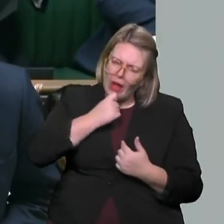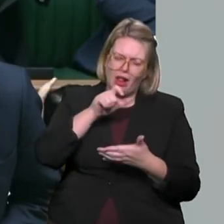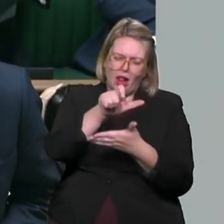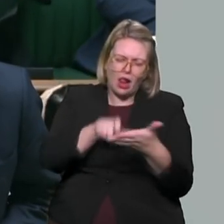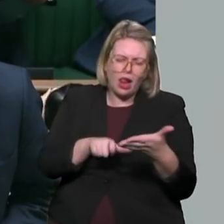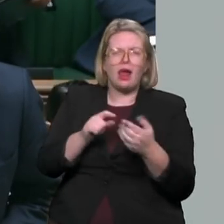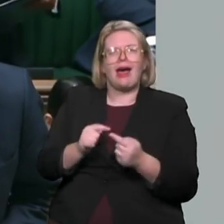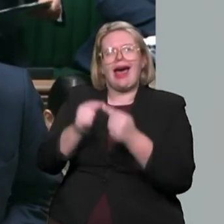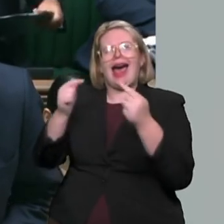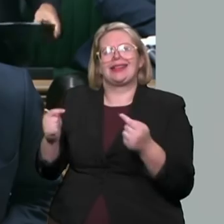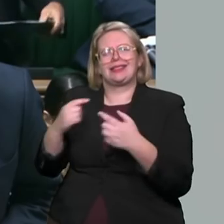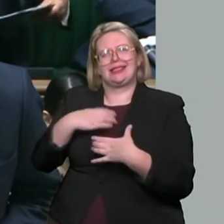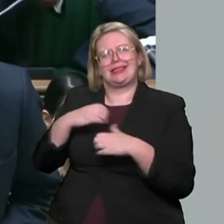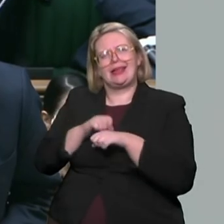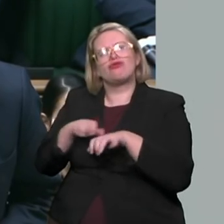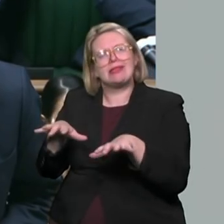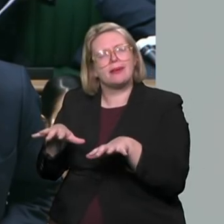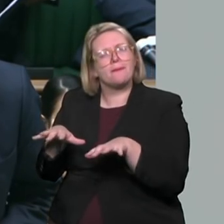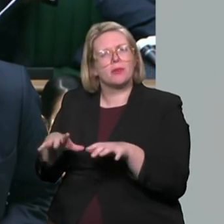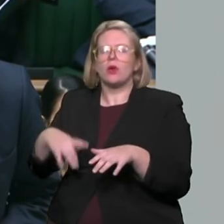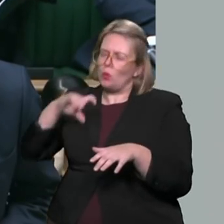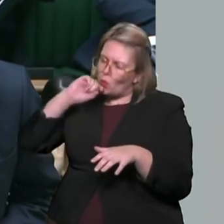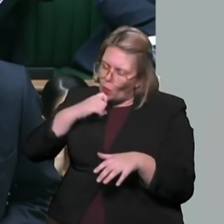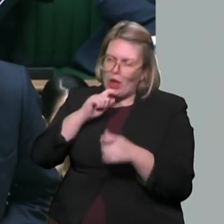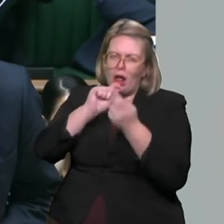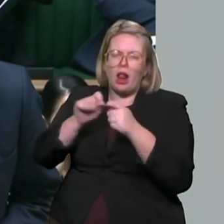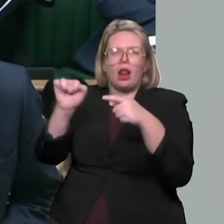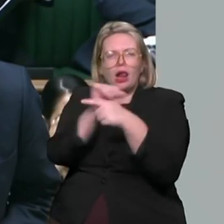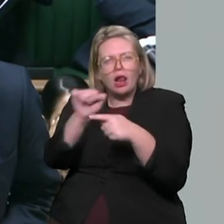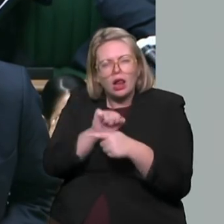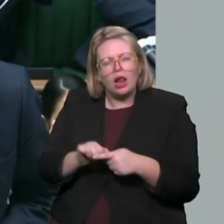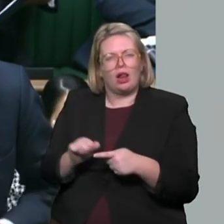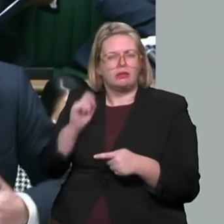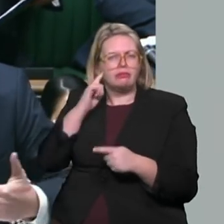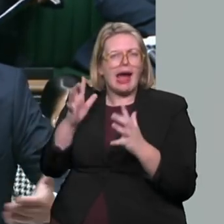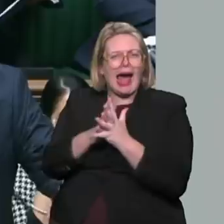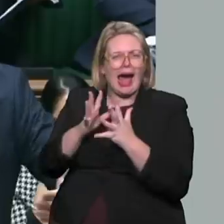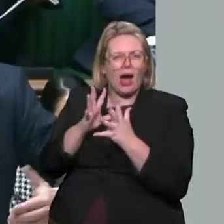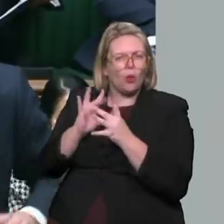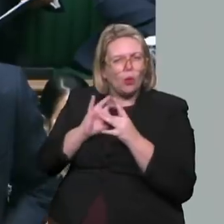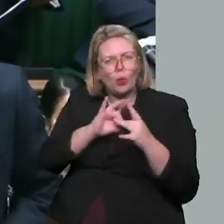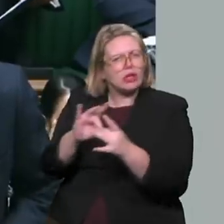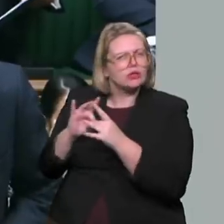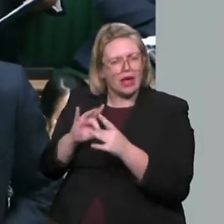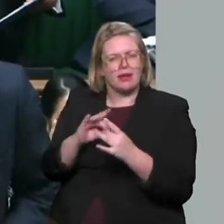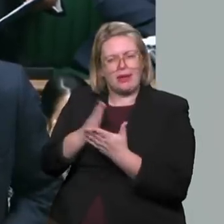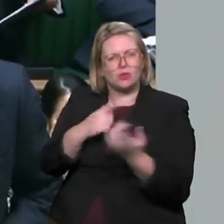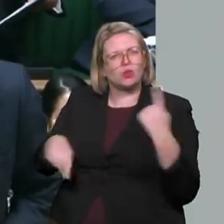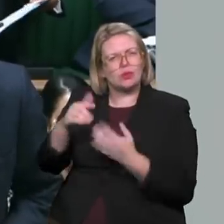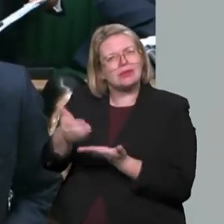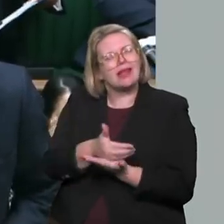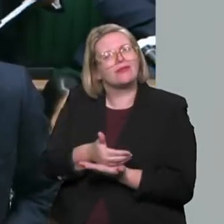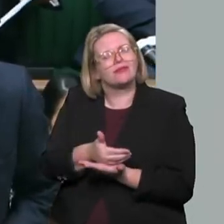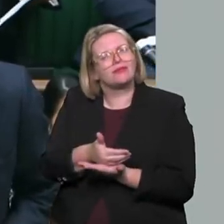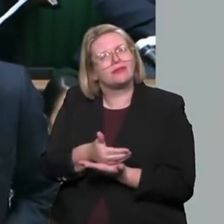operation and to support all those who are involved in keeping us safe. Obviously, it is too early to draw any